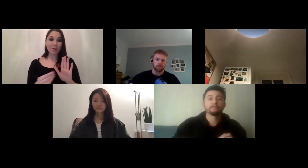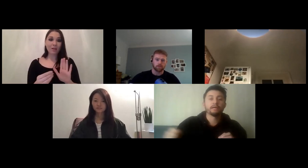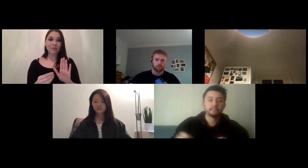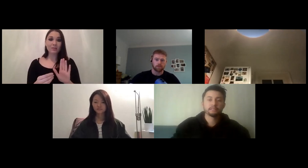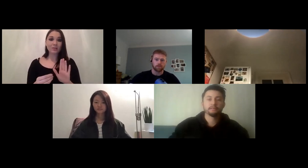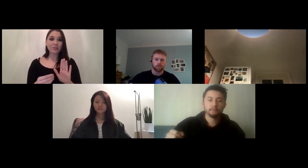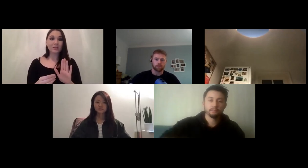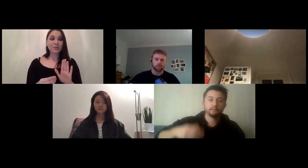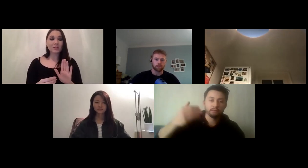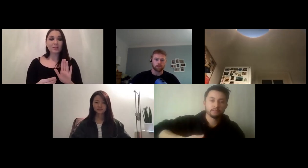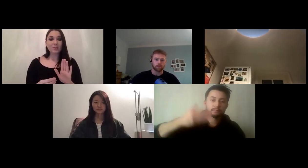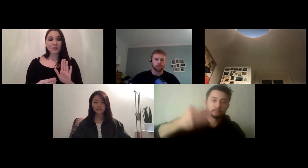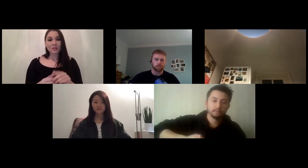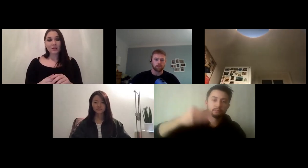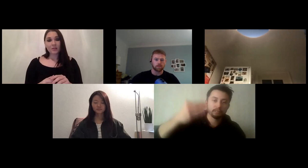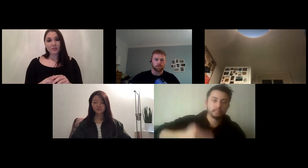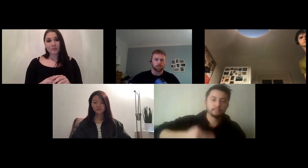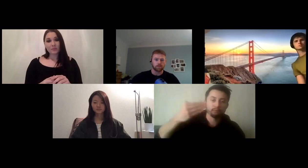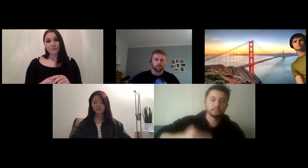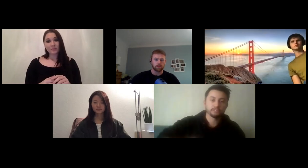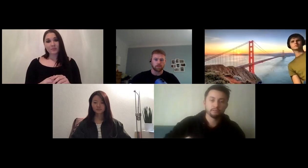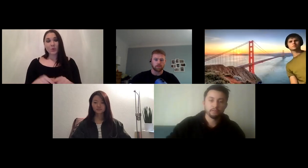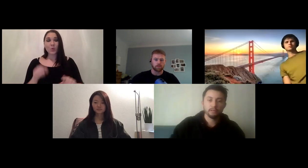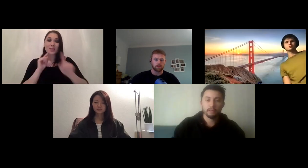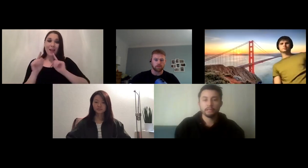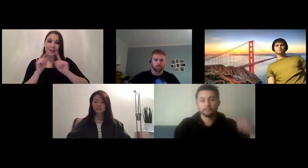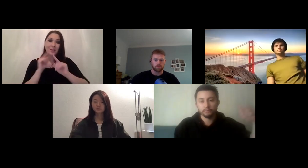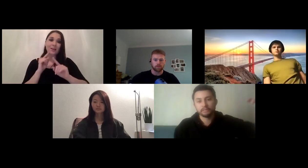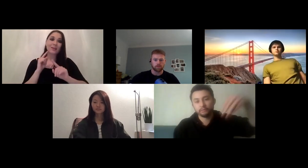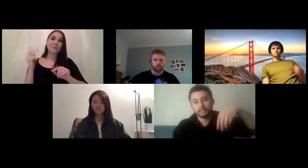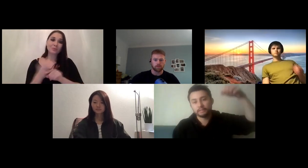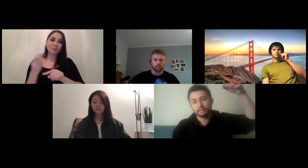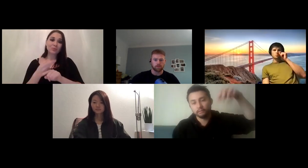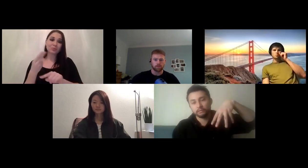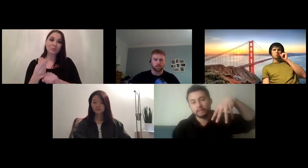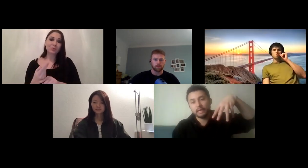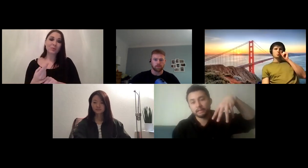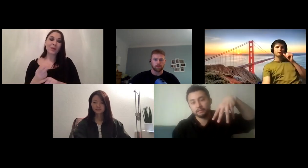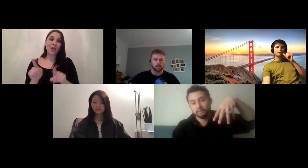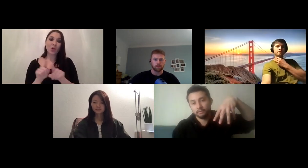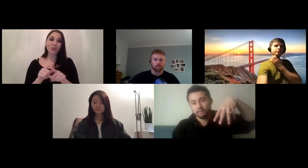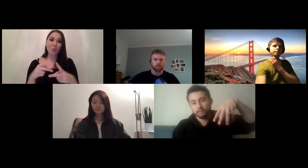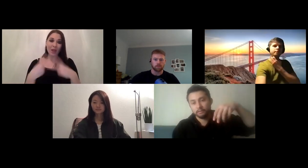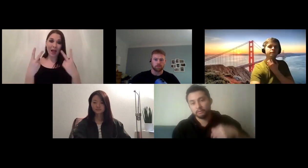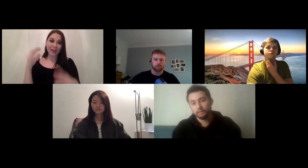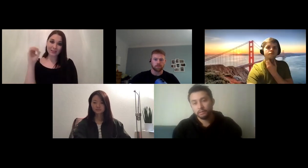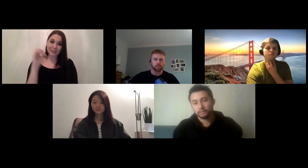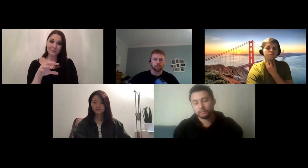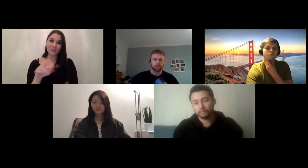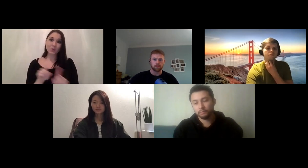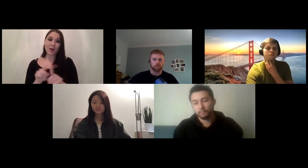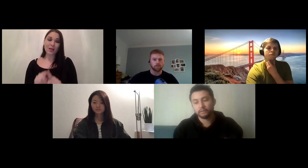synchronizing the the data acquisition and to be synchronizing also the light you know